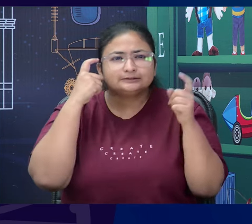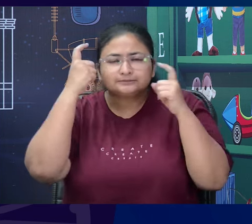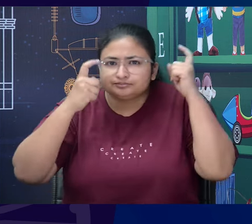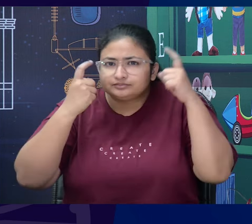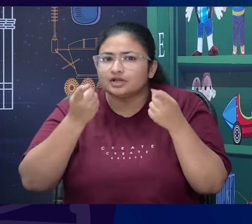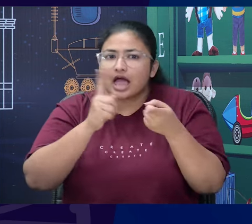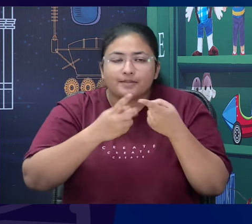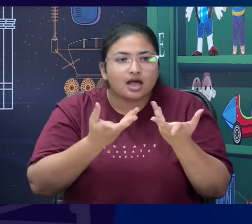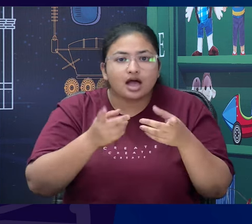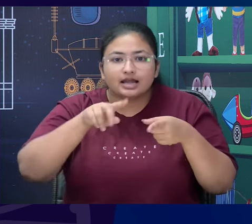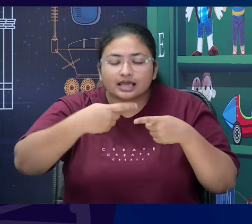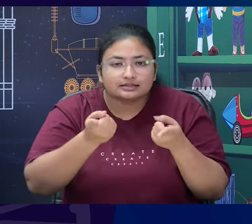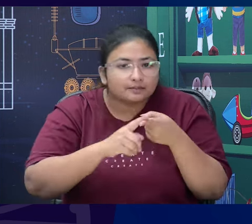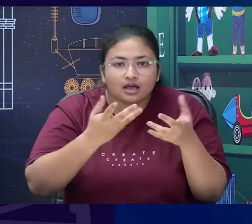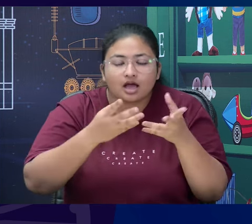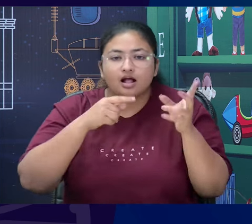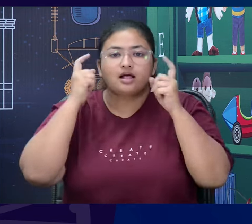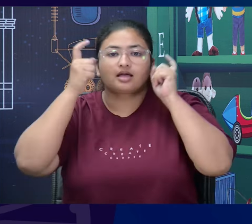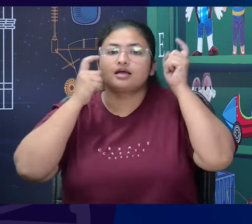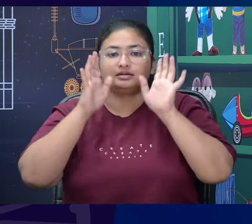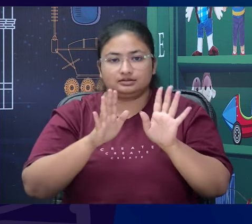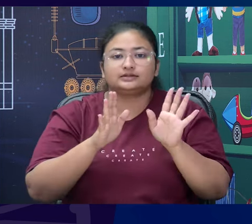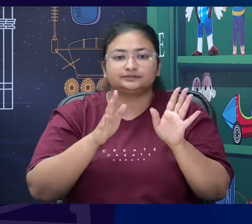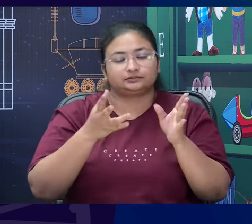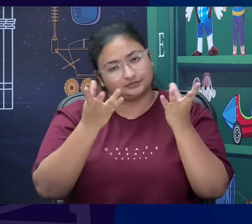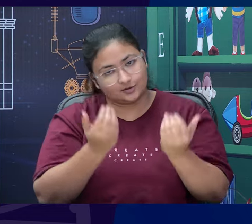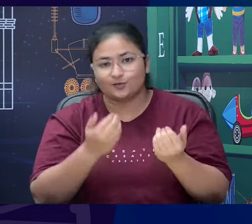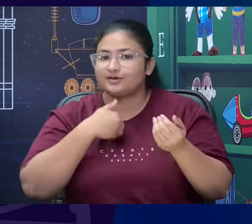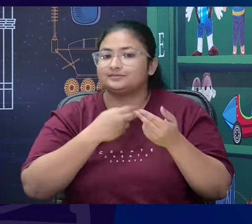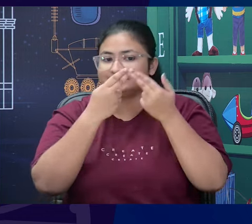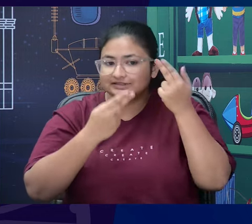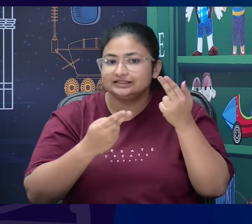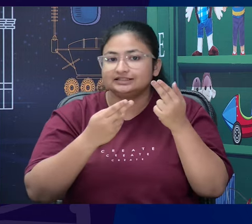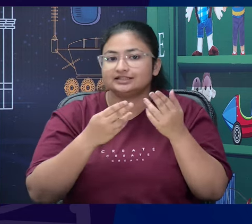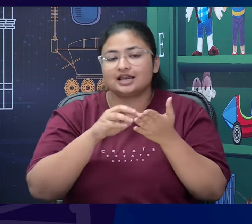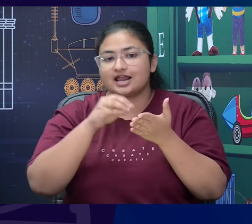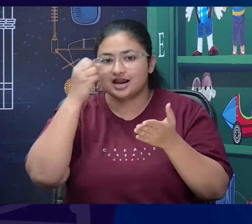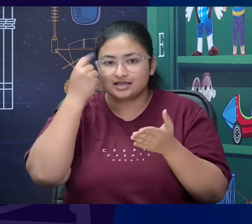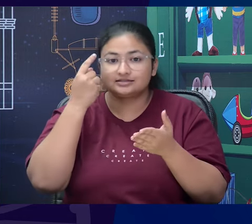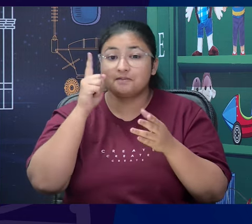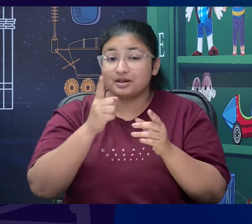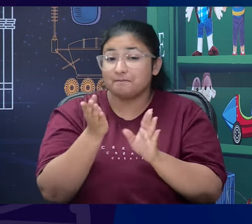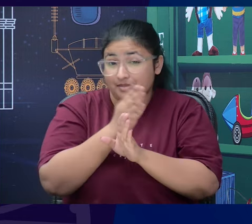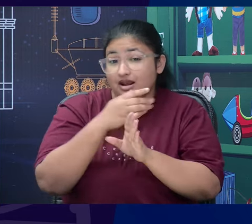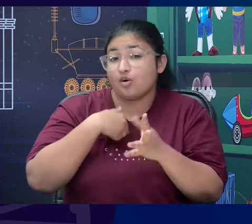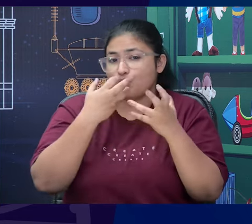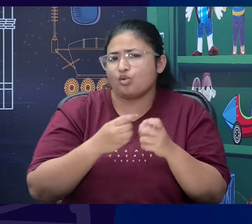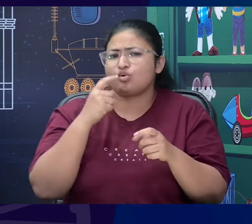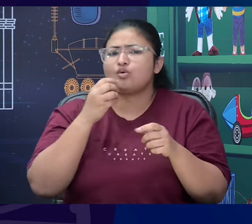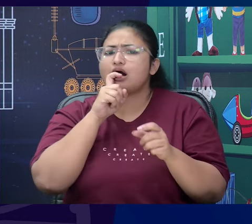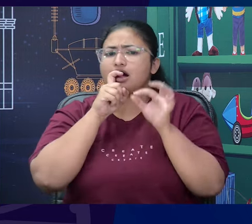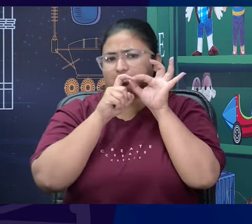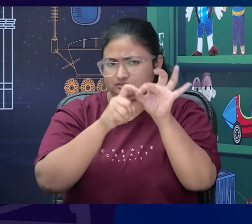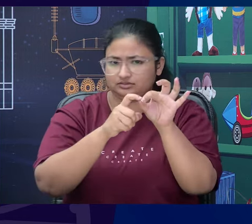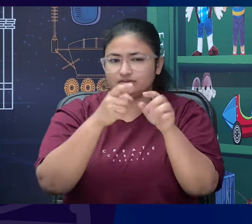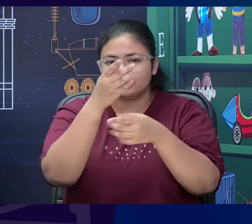So, let us read our story and find out. But before that I want to ask you students what comes to